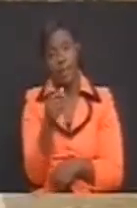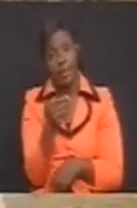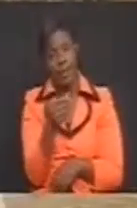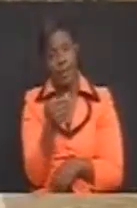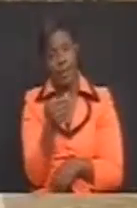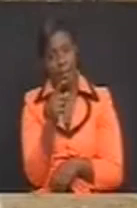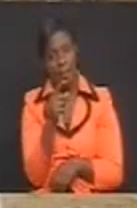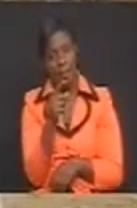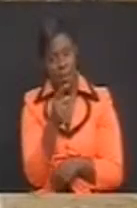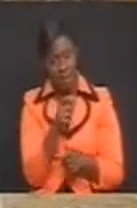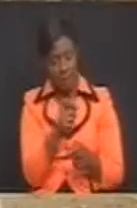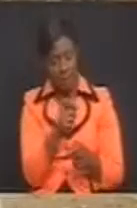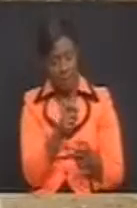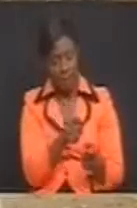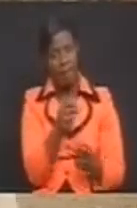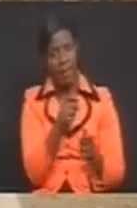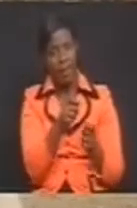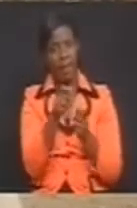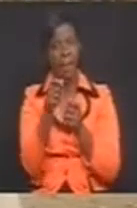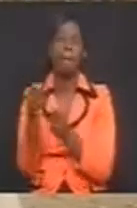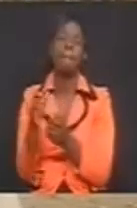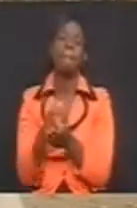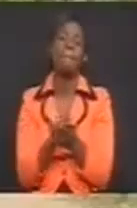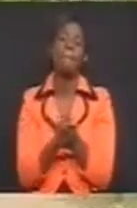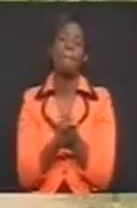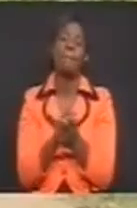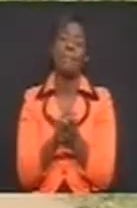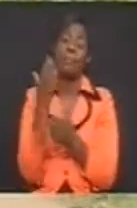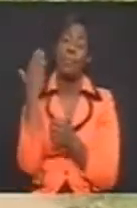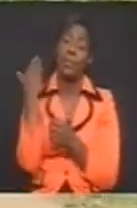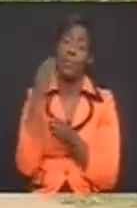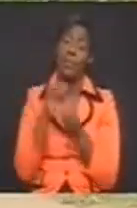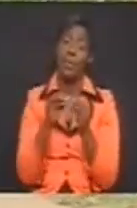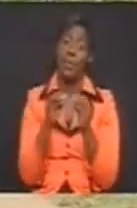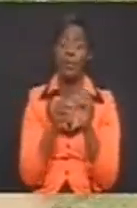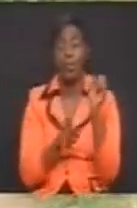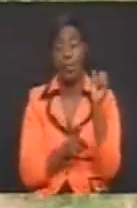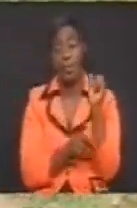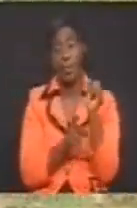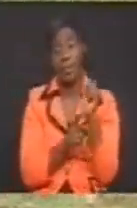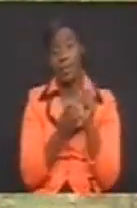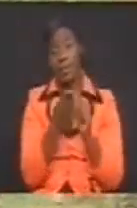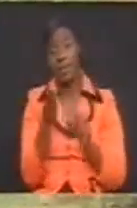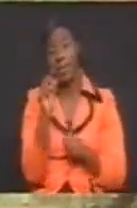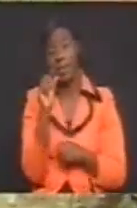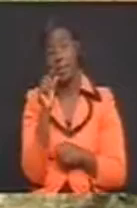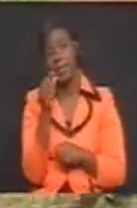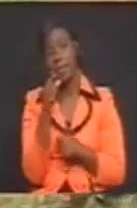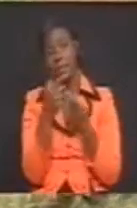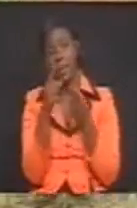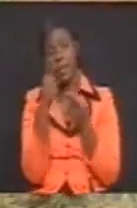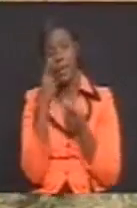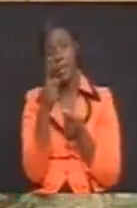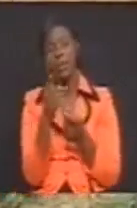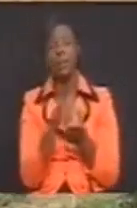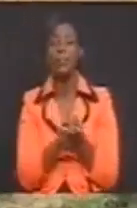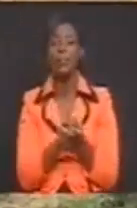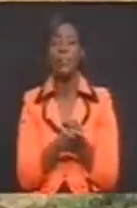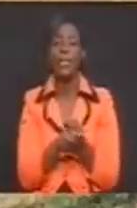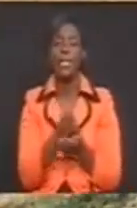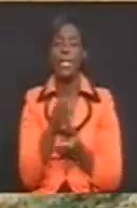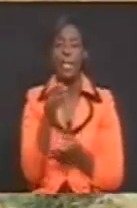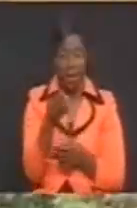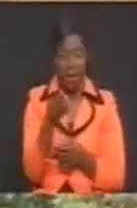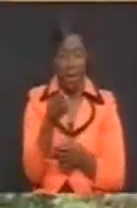scaled in 90 districts of Malawi. Then now, after seeing the fruits of the